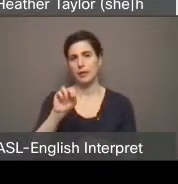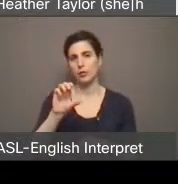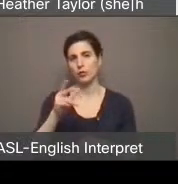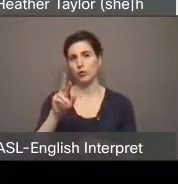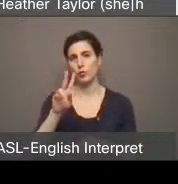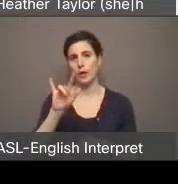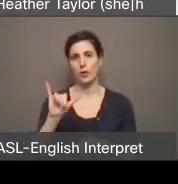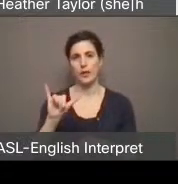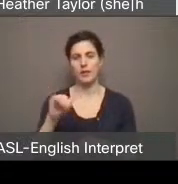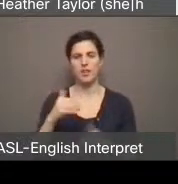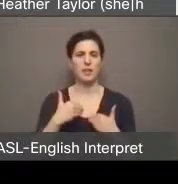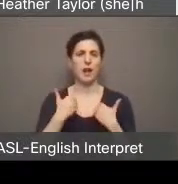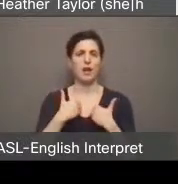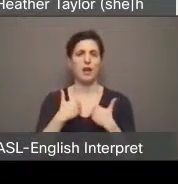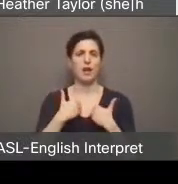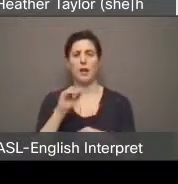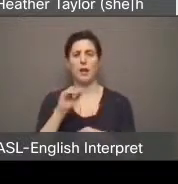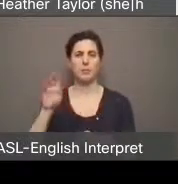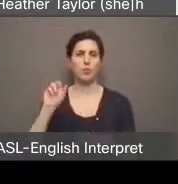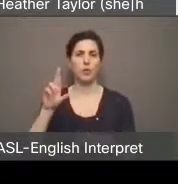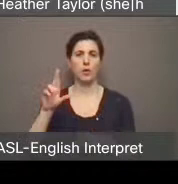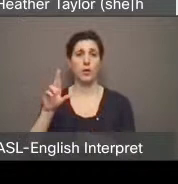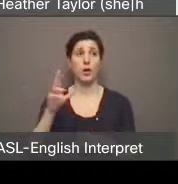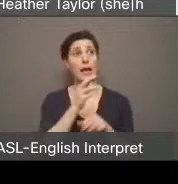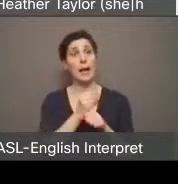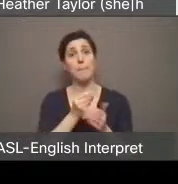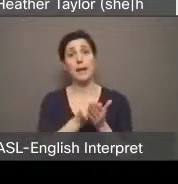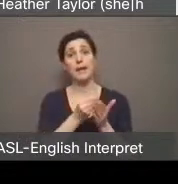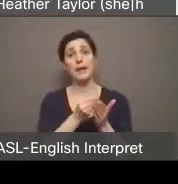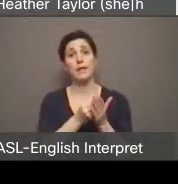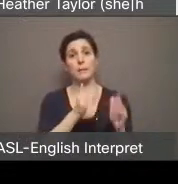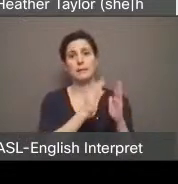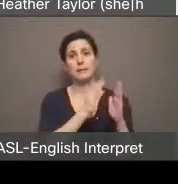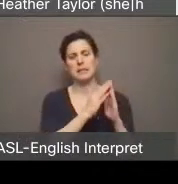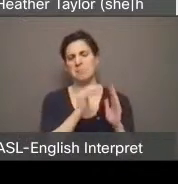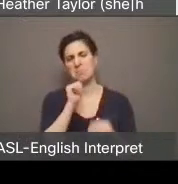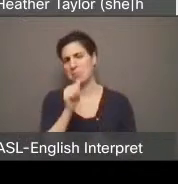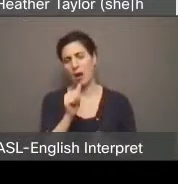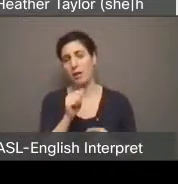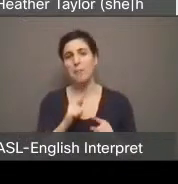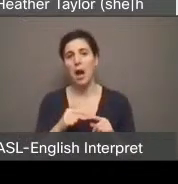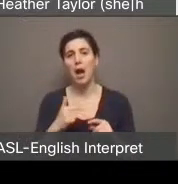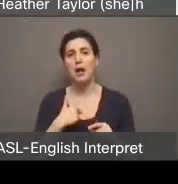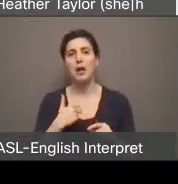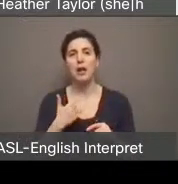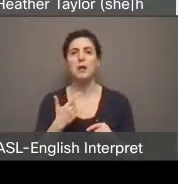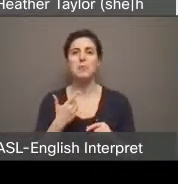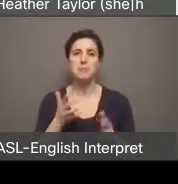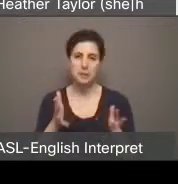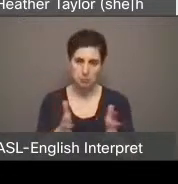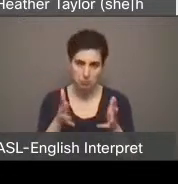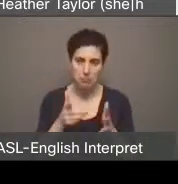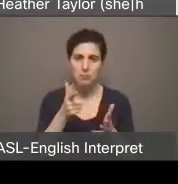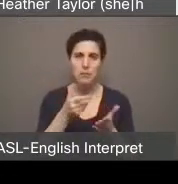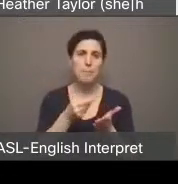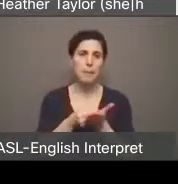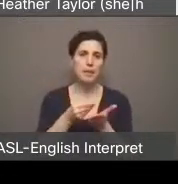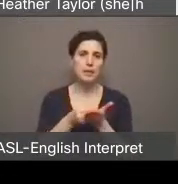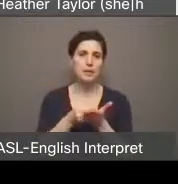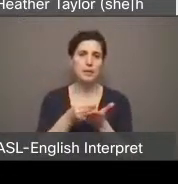While sanctuary doesn't get any city funding. I'm speaking on behalf of funding for the 56